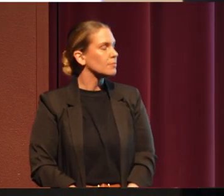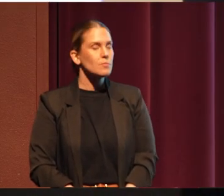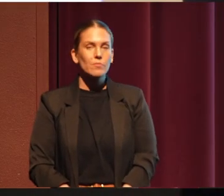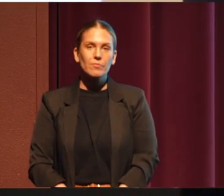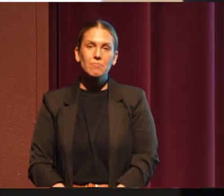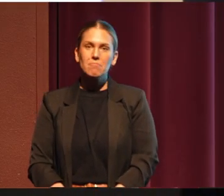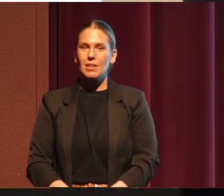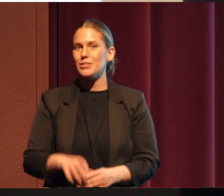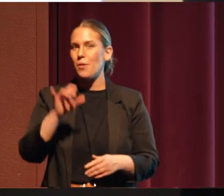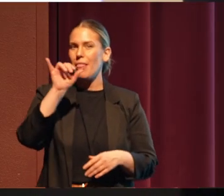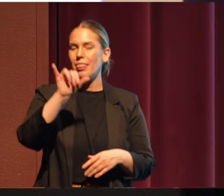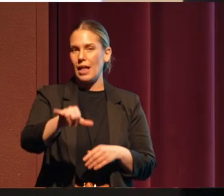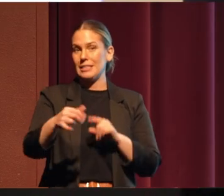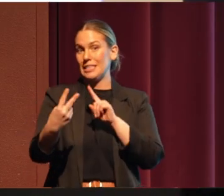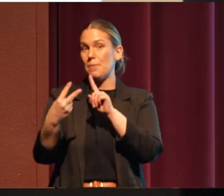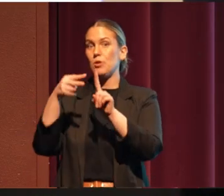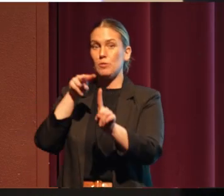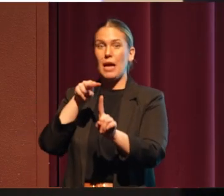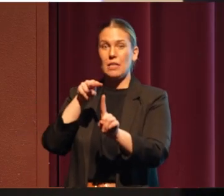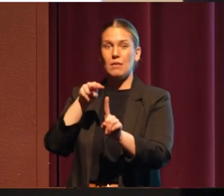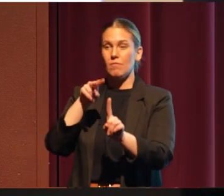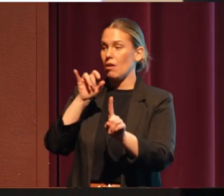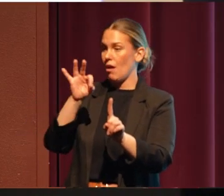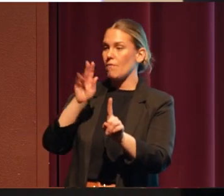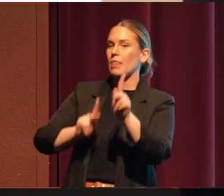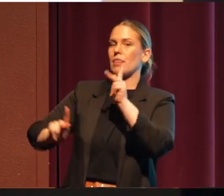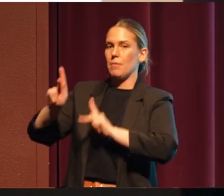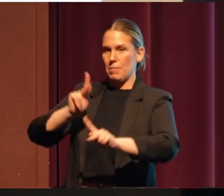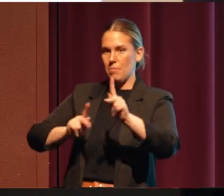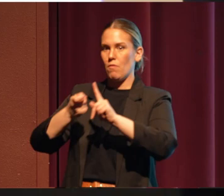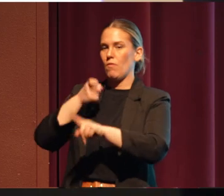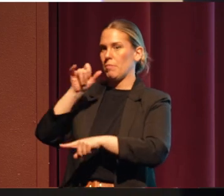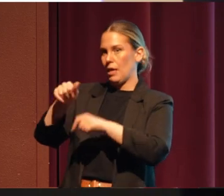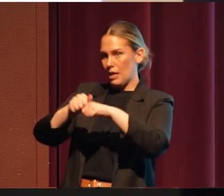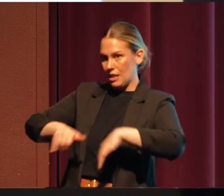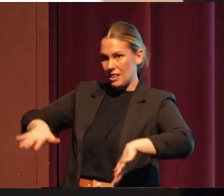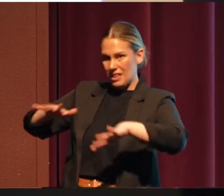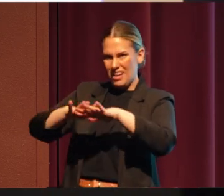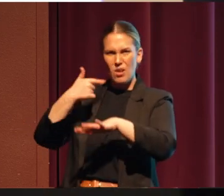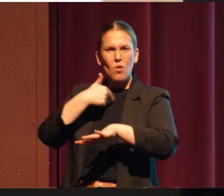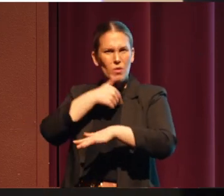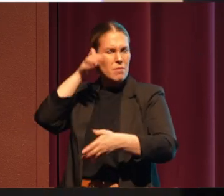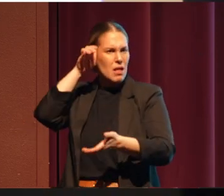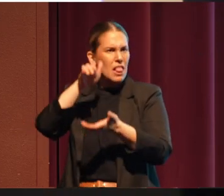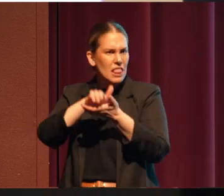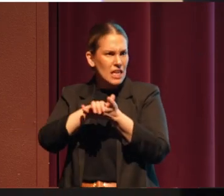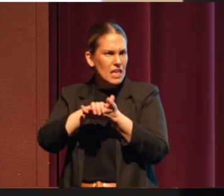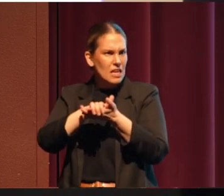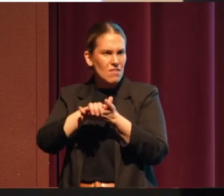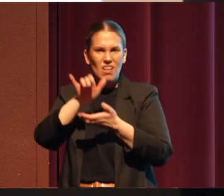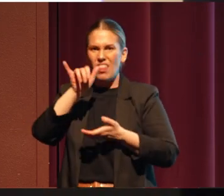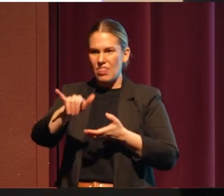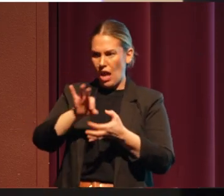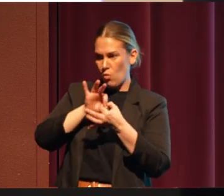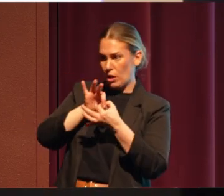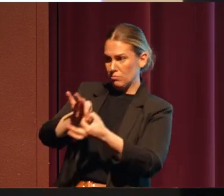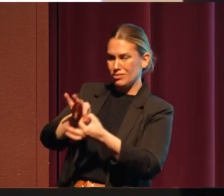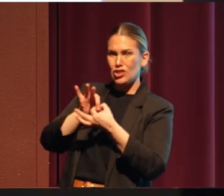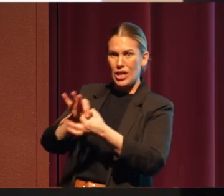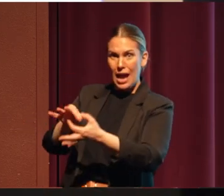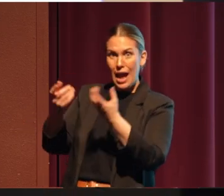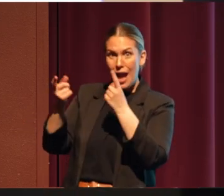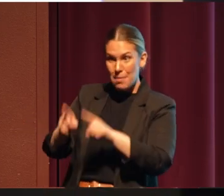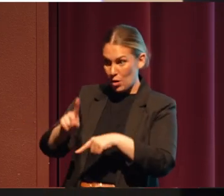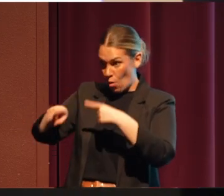So that's the perspective of the people on the land. And we believe that that's a reciprocal relationship. When we